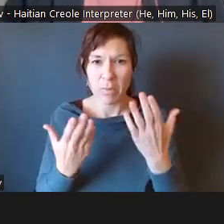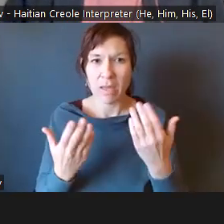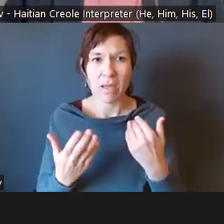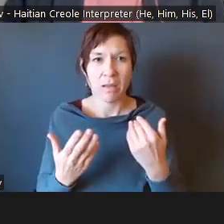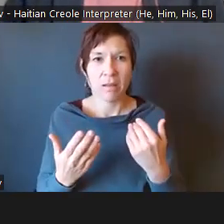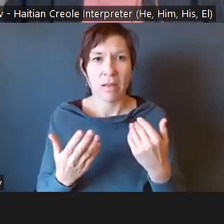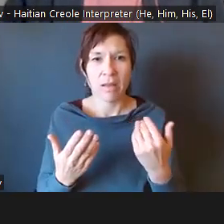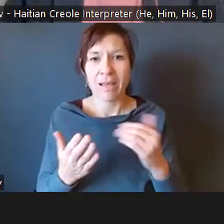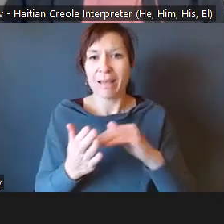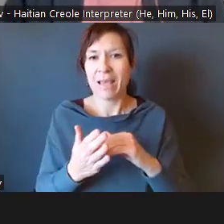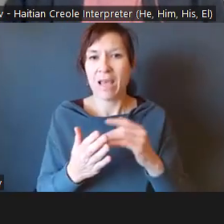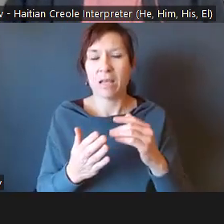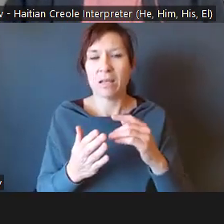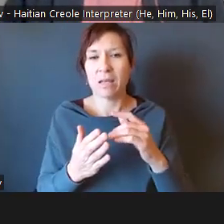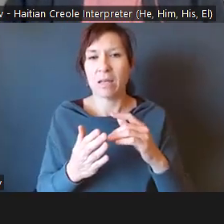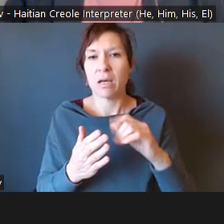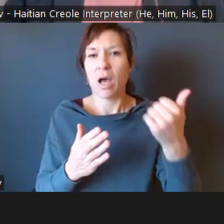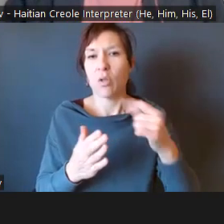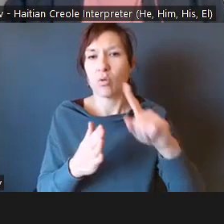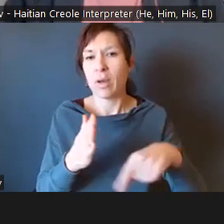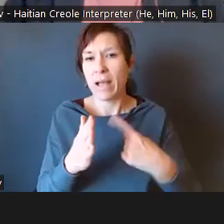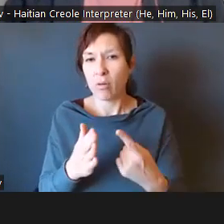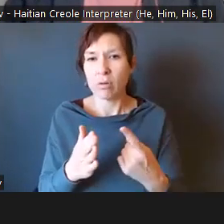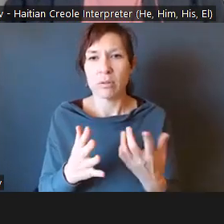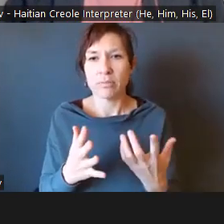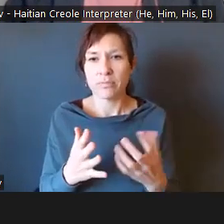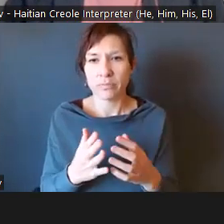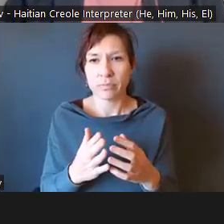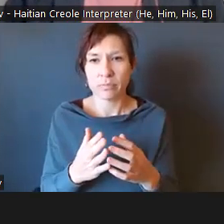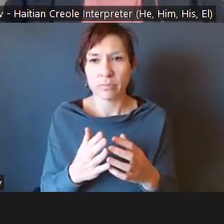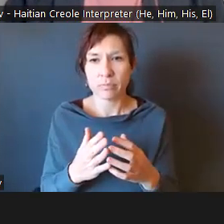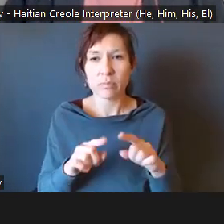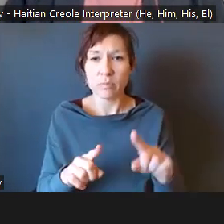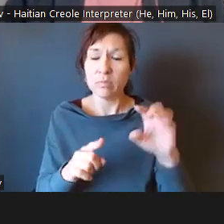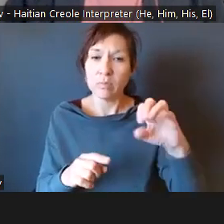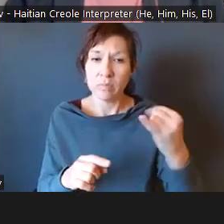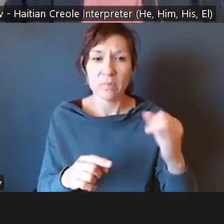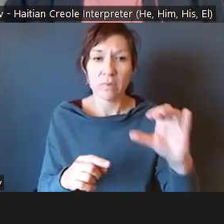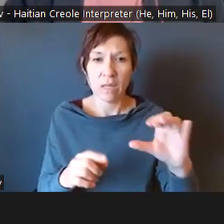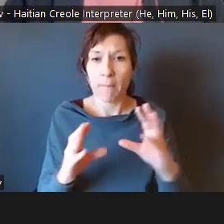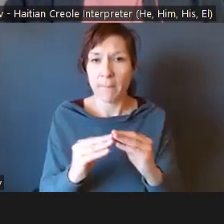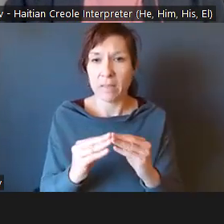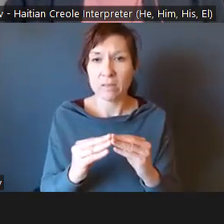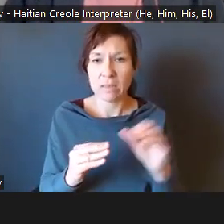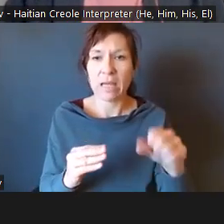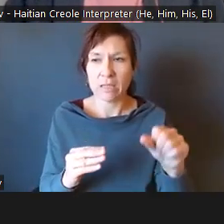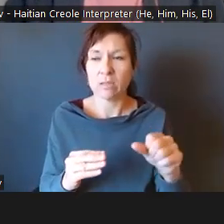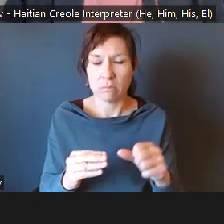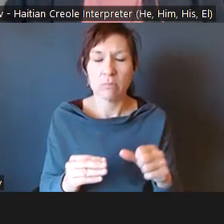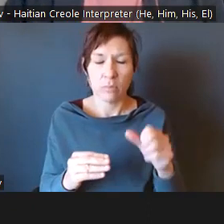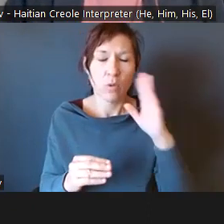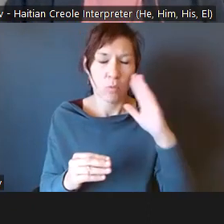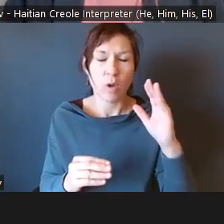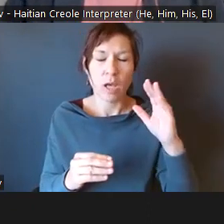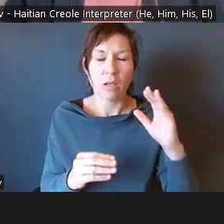another set of EJ Council meetings to do that, and we'll take note of that, the